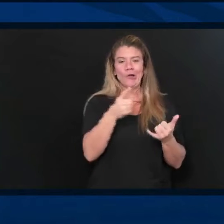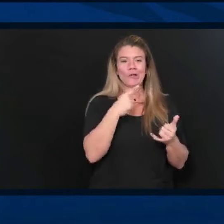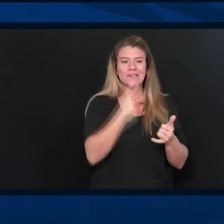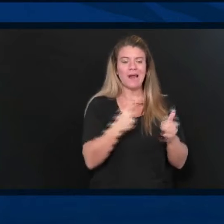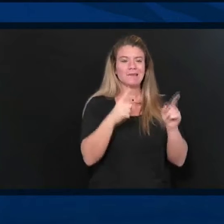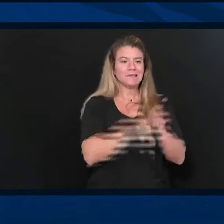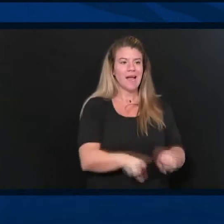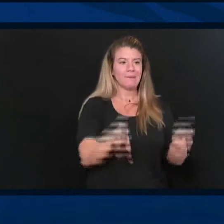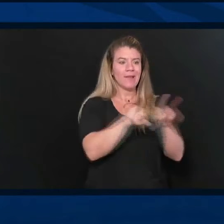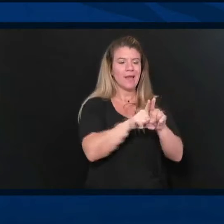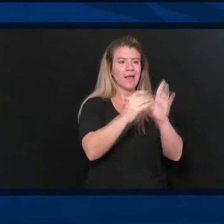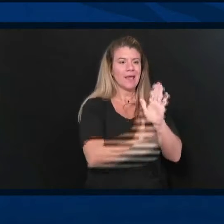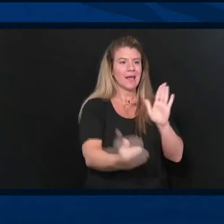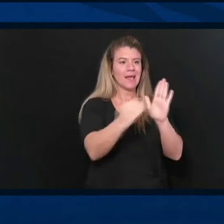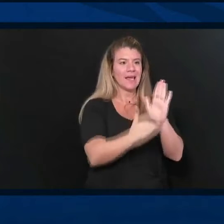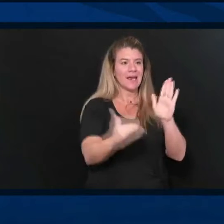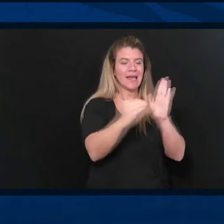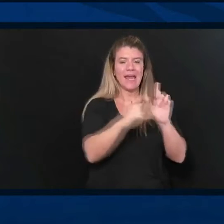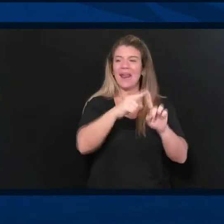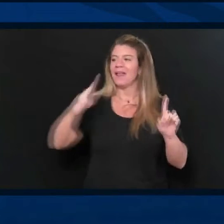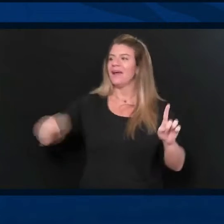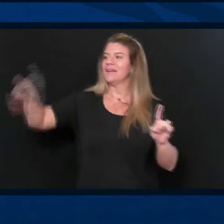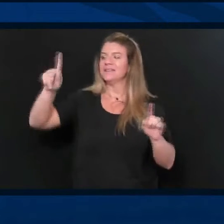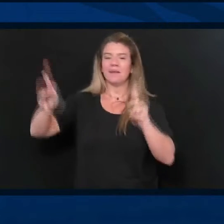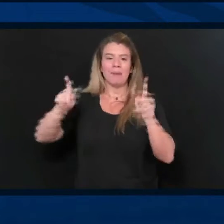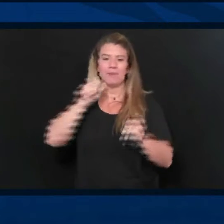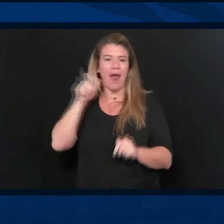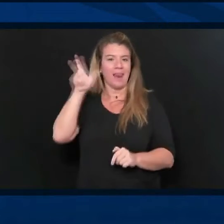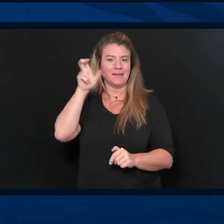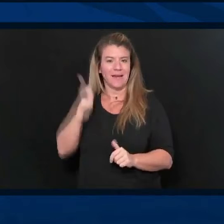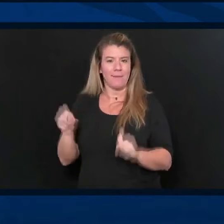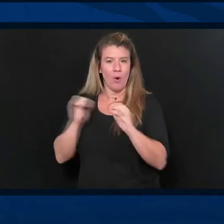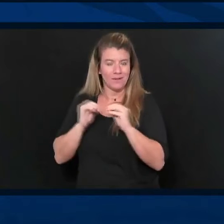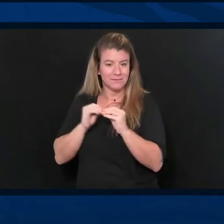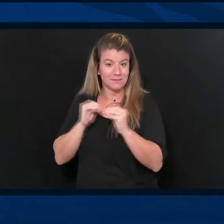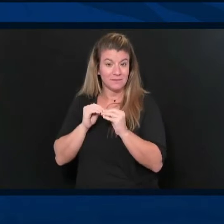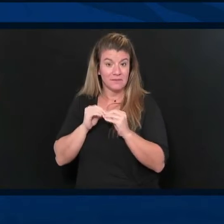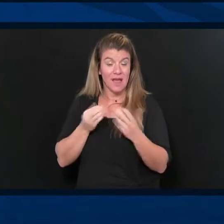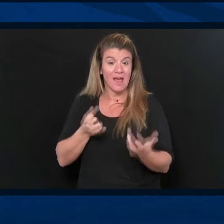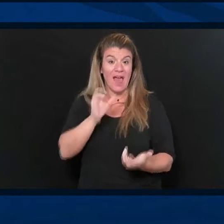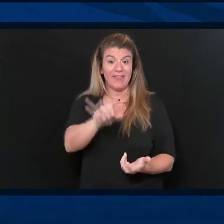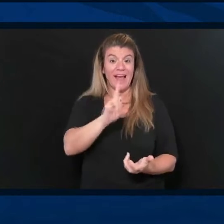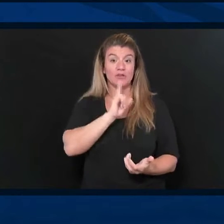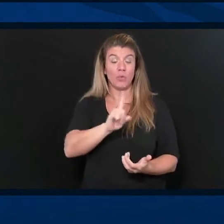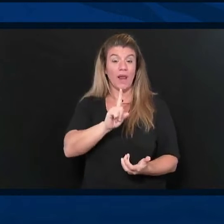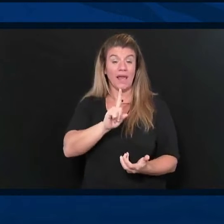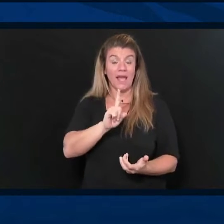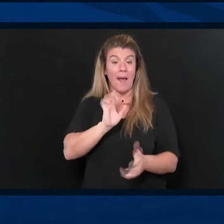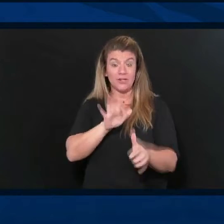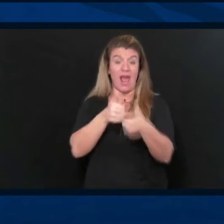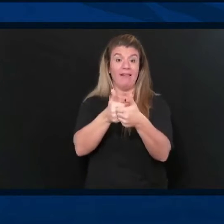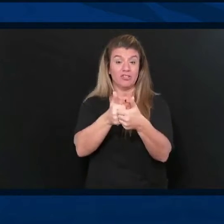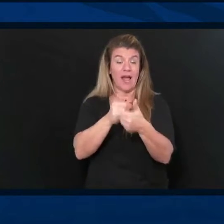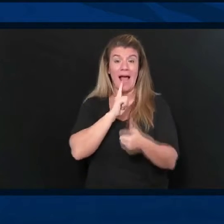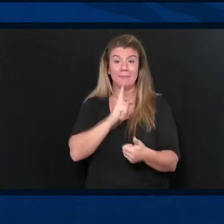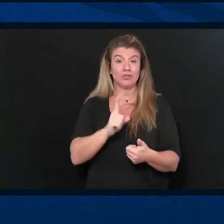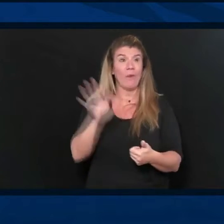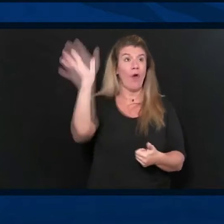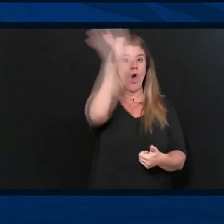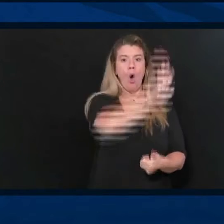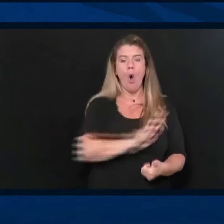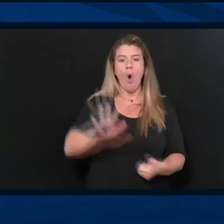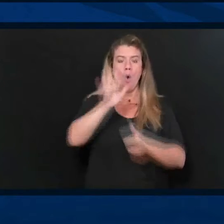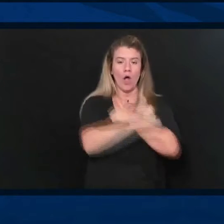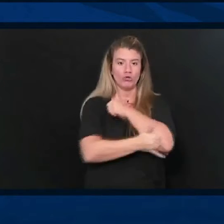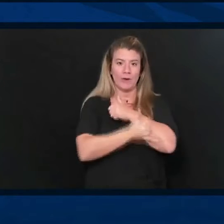off and doing what they're going to do? It seems to me that's a very big challenge that nobody across the country from the president on down has been able to crack.